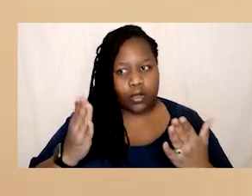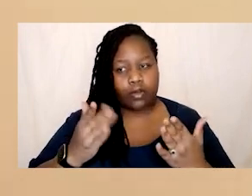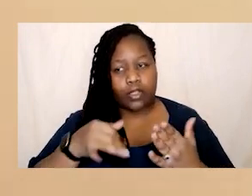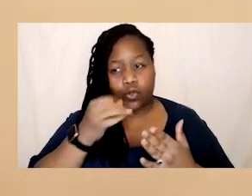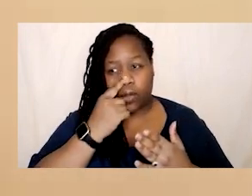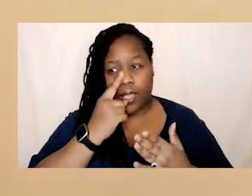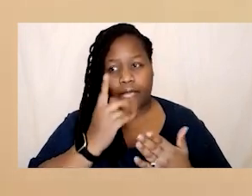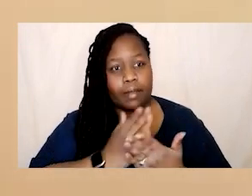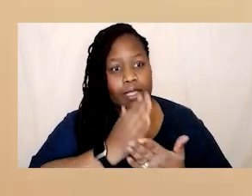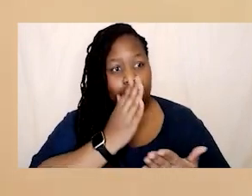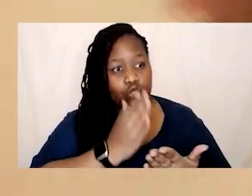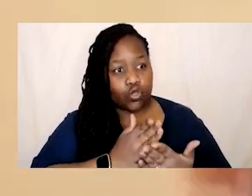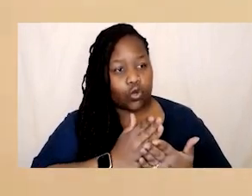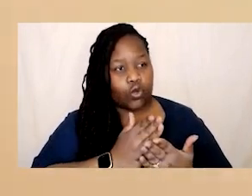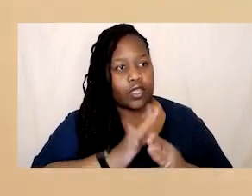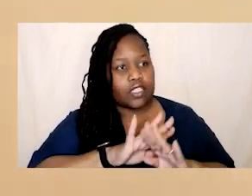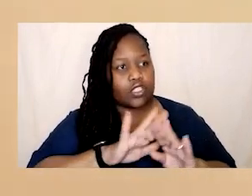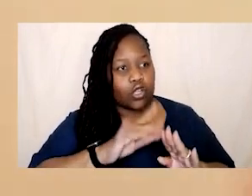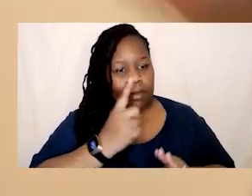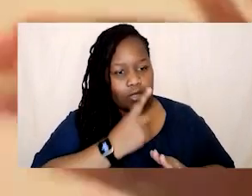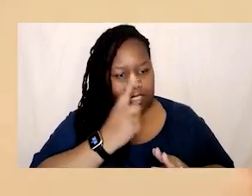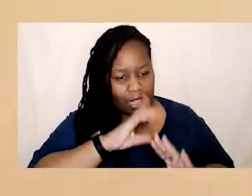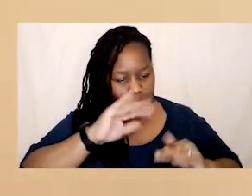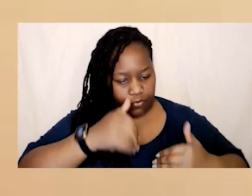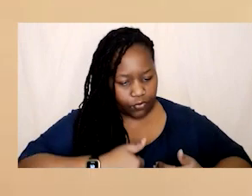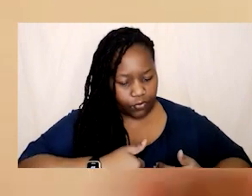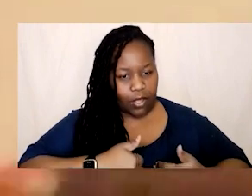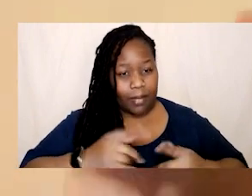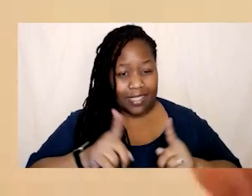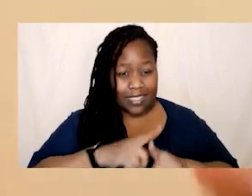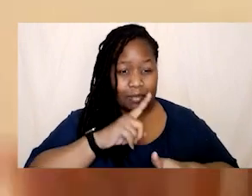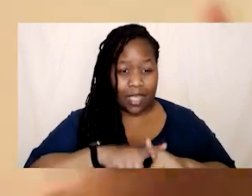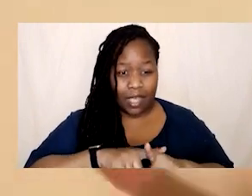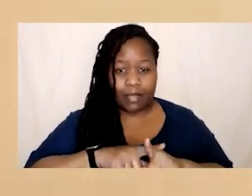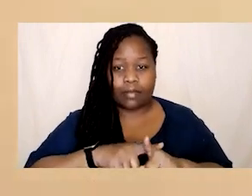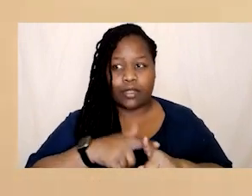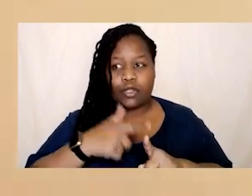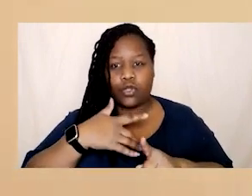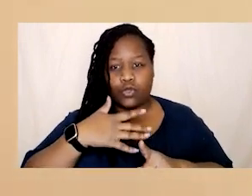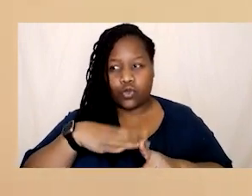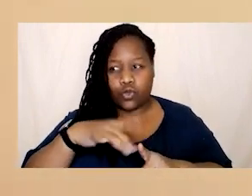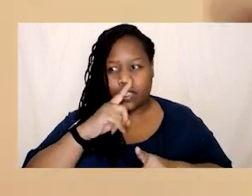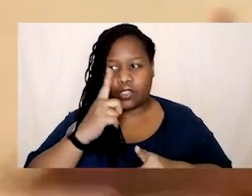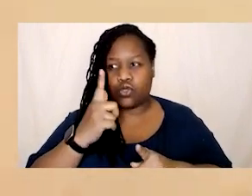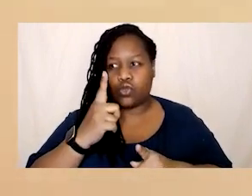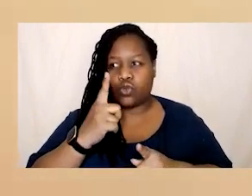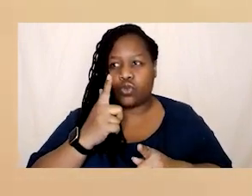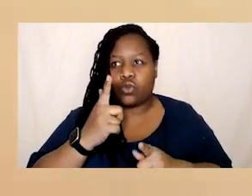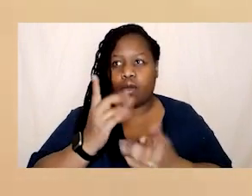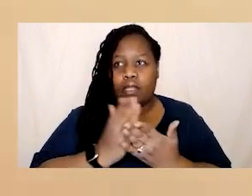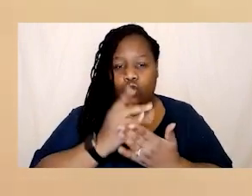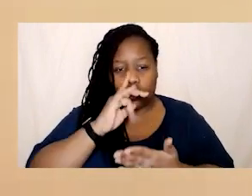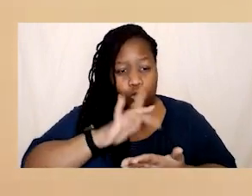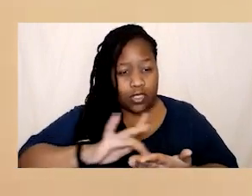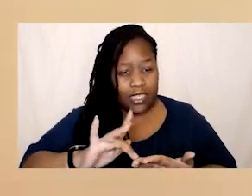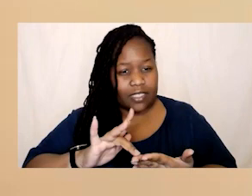make sure it's not the show you show but still be paid the dues right particularly as a black woman and make sure that I'm not a raise for my contribution and my ip